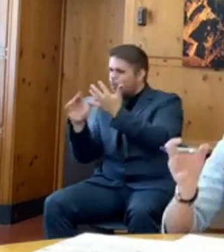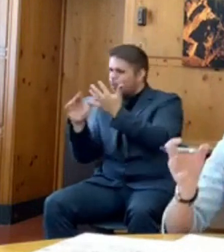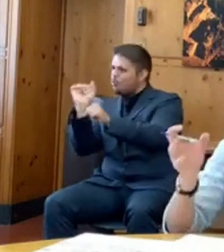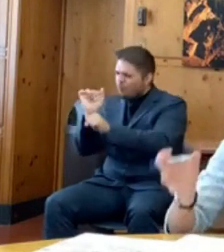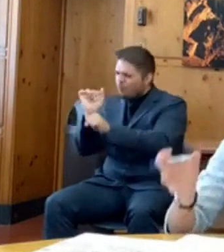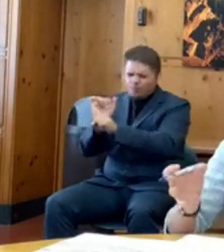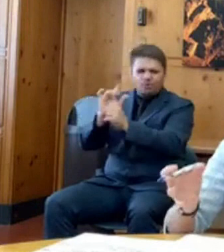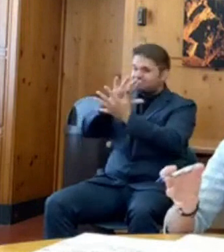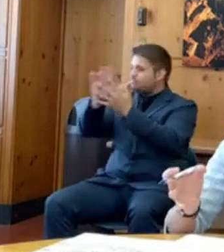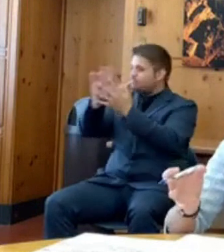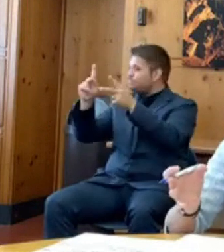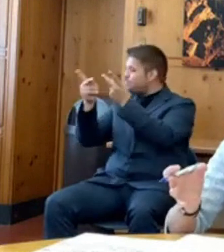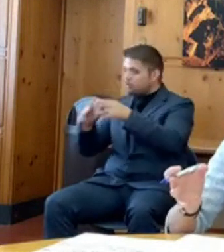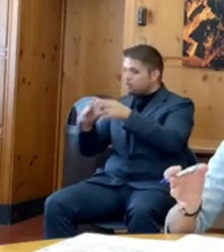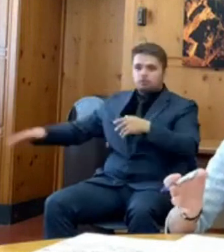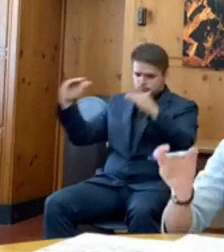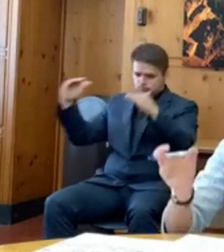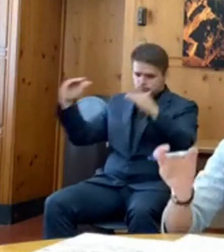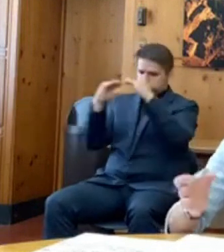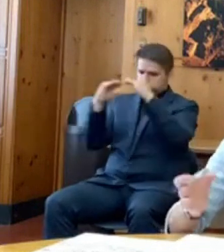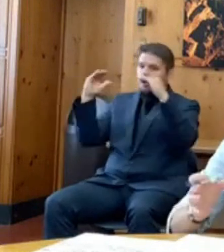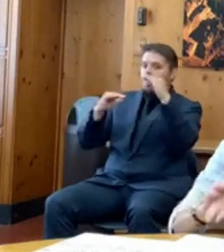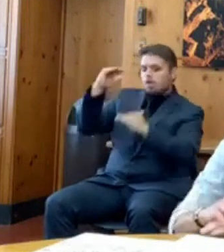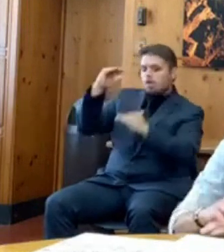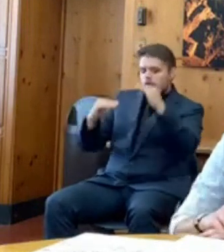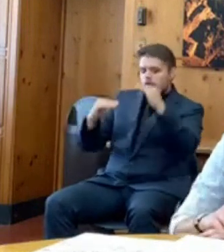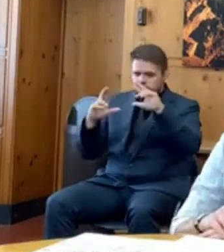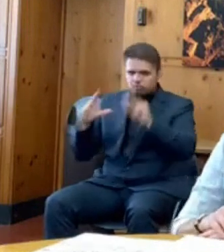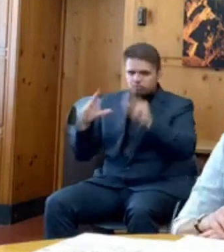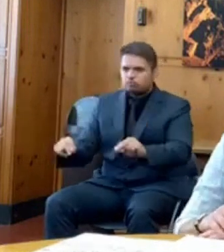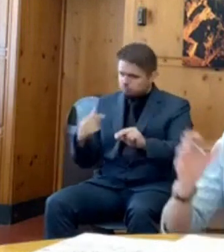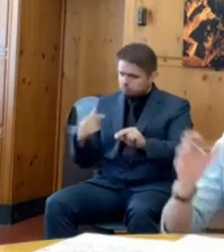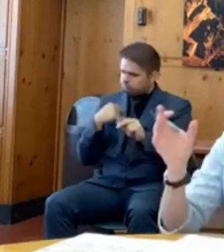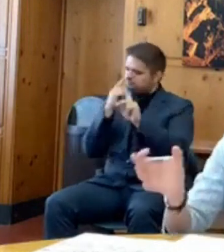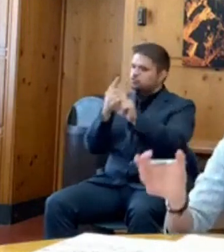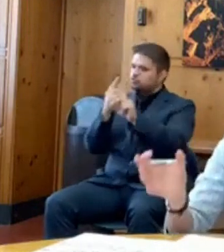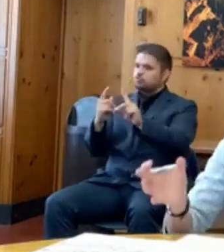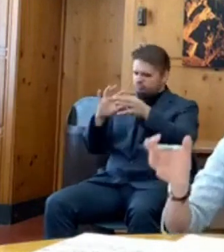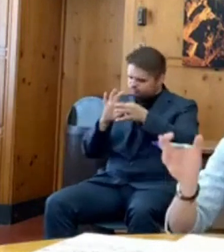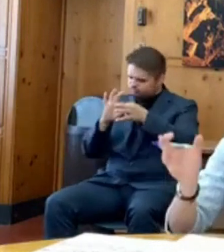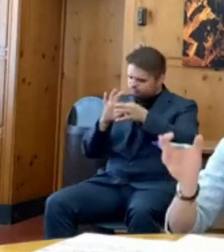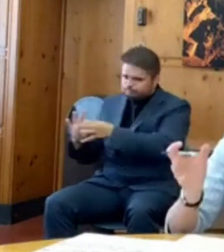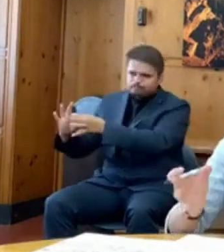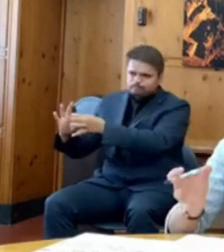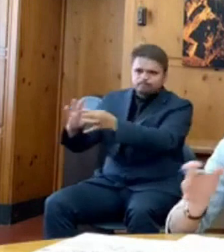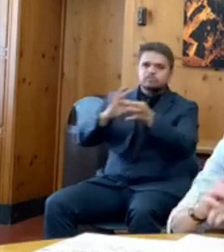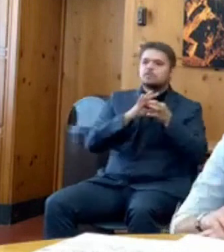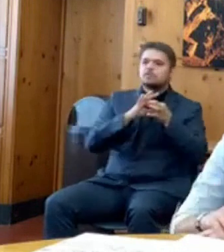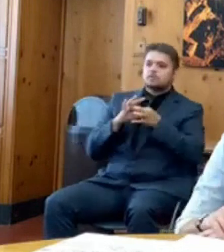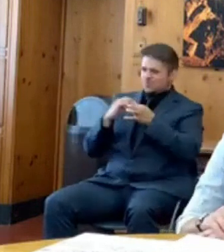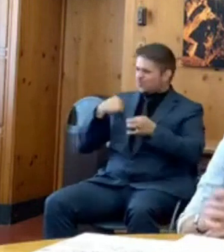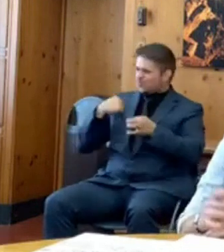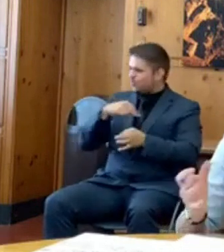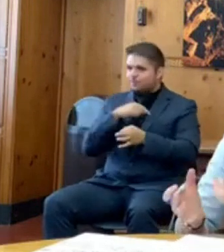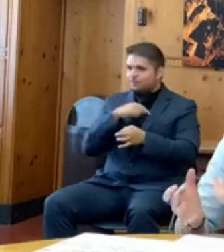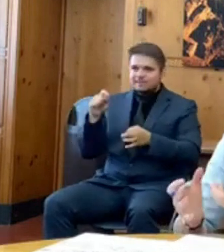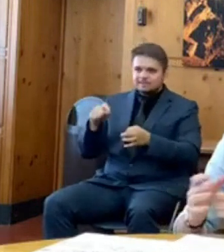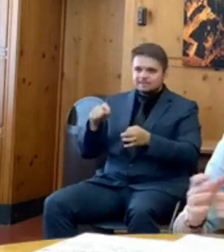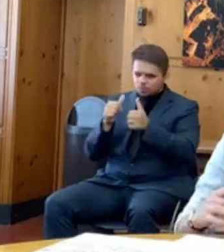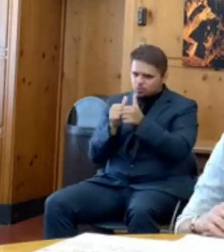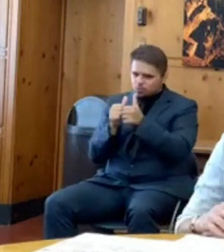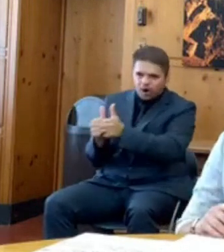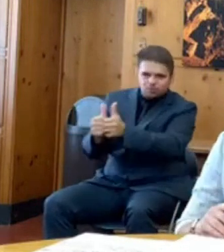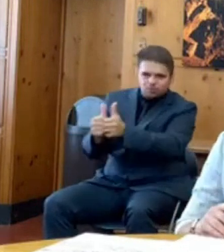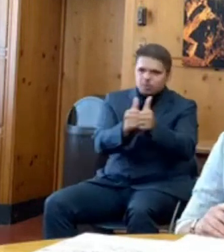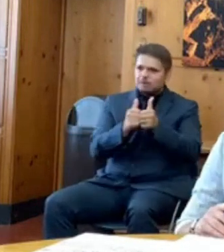We need to be collaborative, we need to work collectively, and we need to co-create an